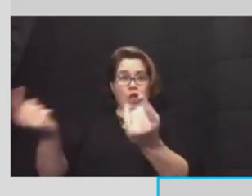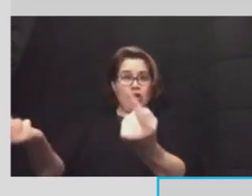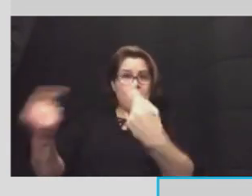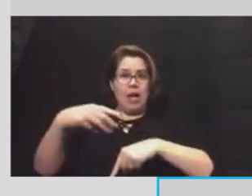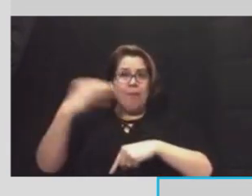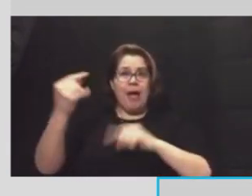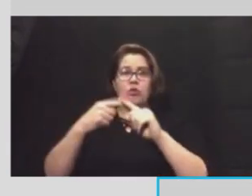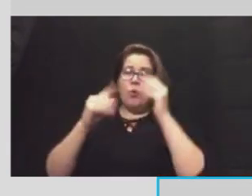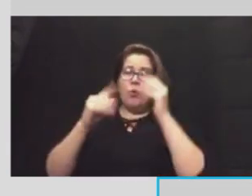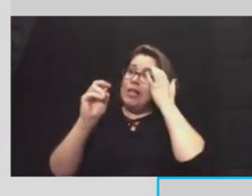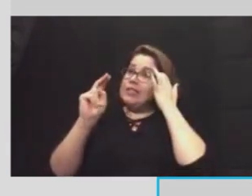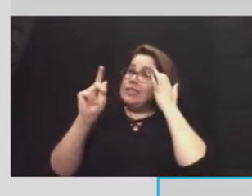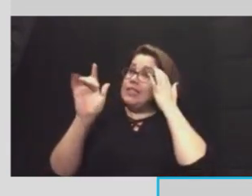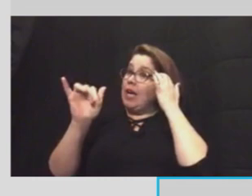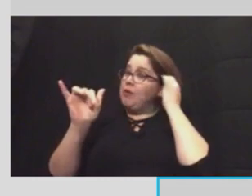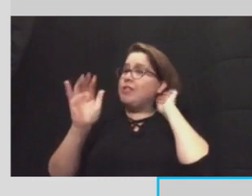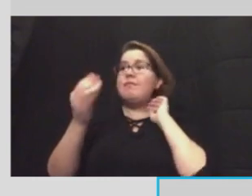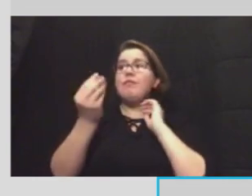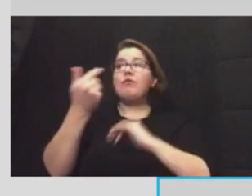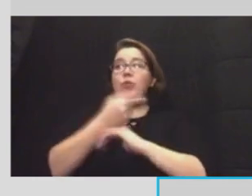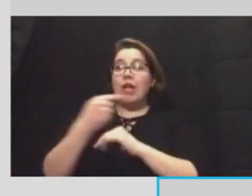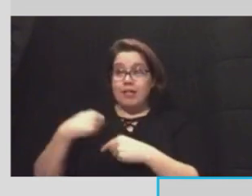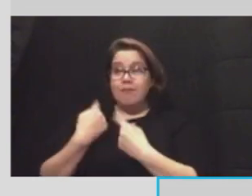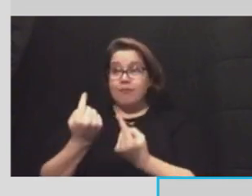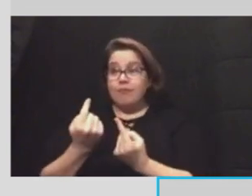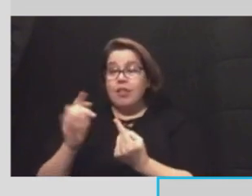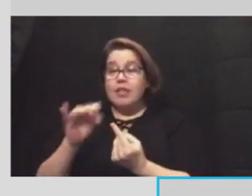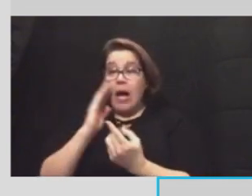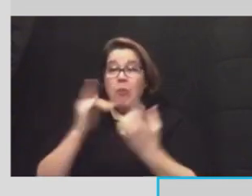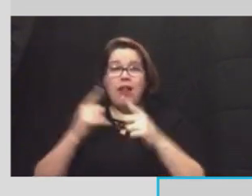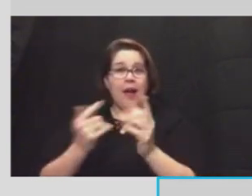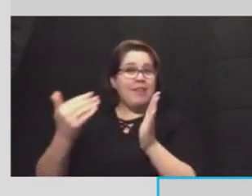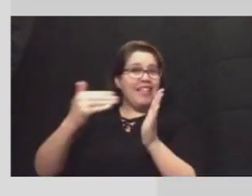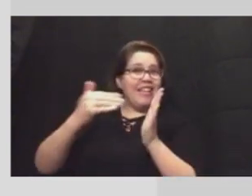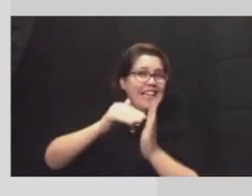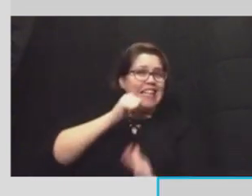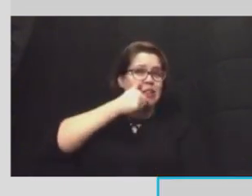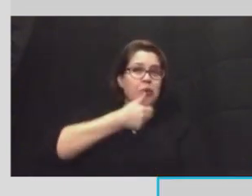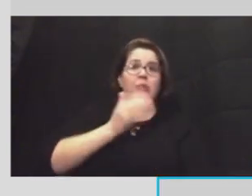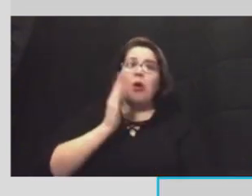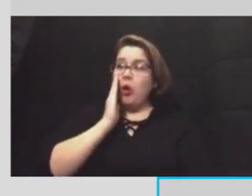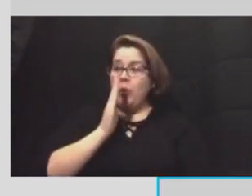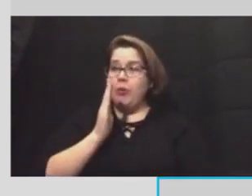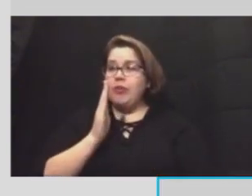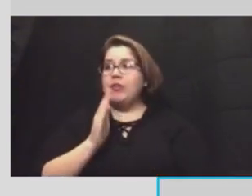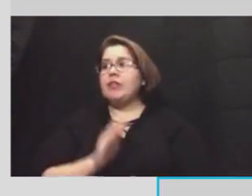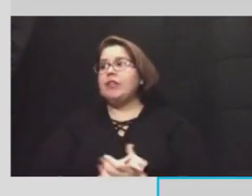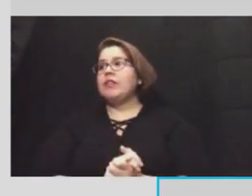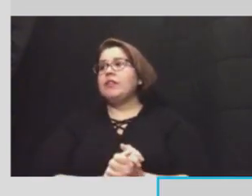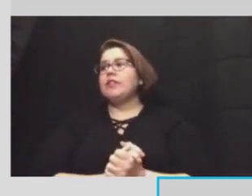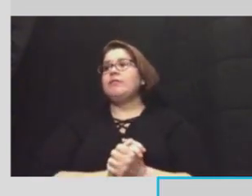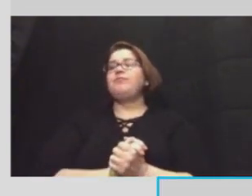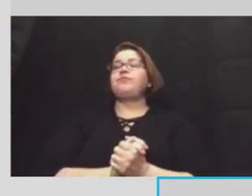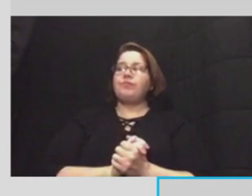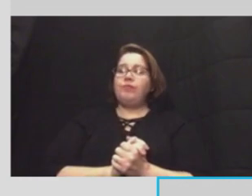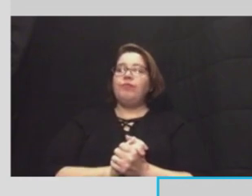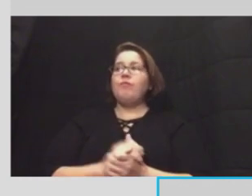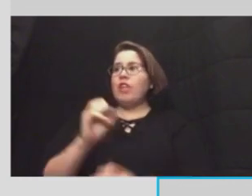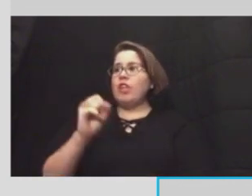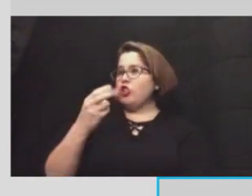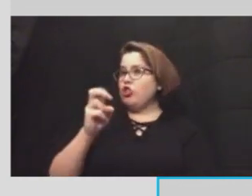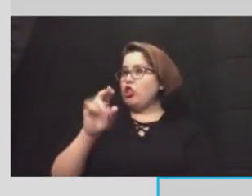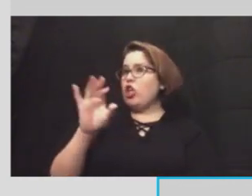We've done that over the last couple of days, and we will do that again tomorrow. The sheriff is out on patrol with all of his people